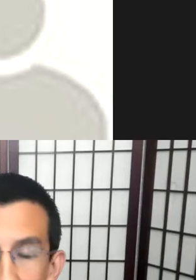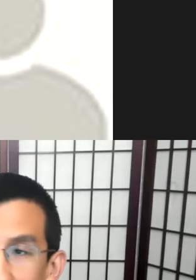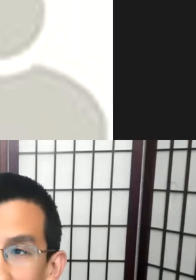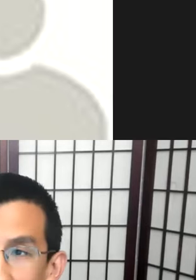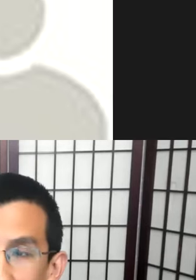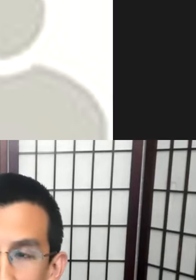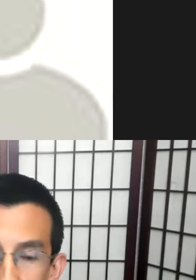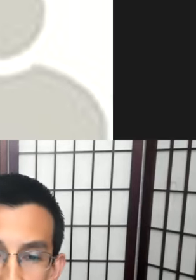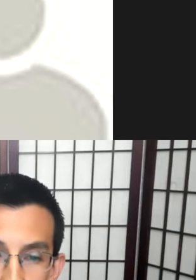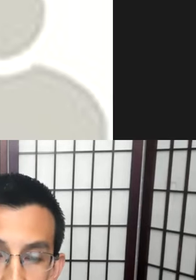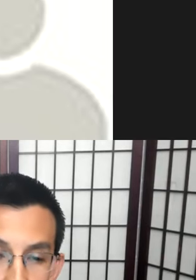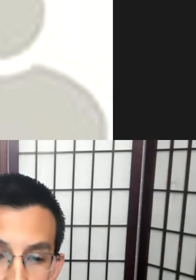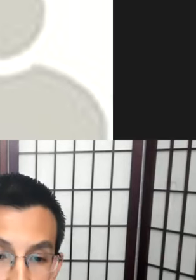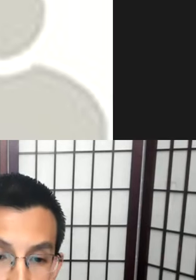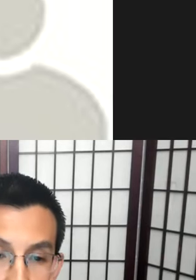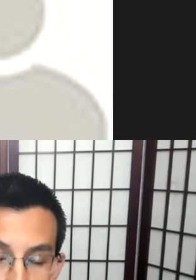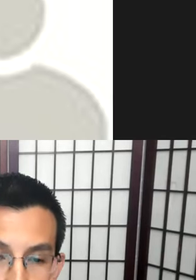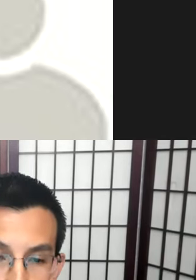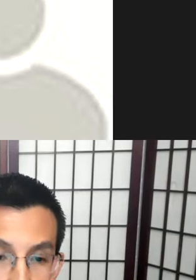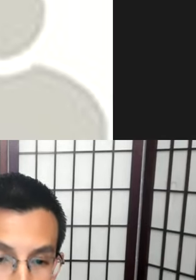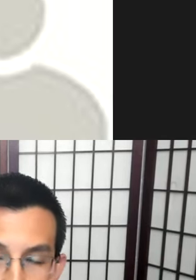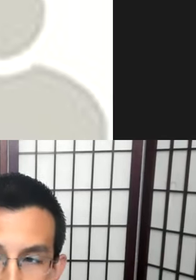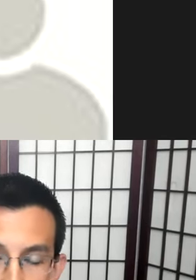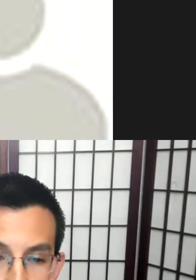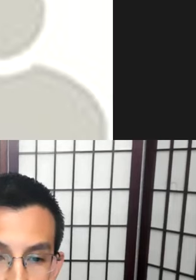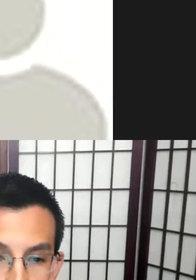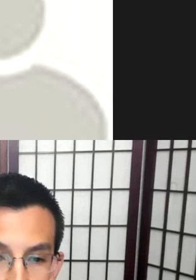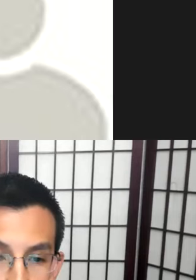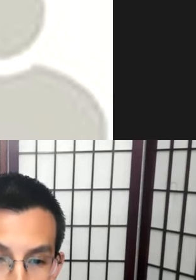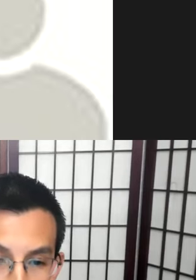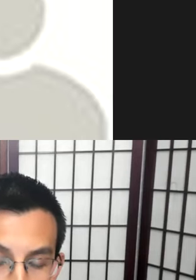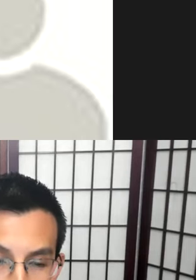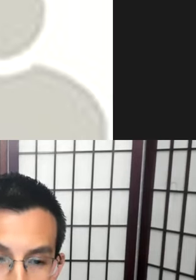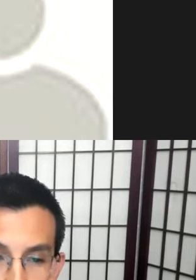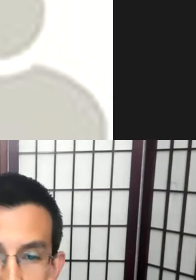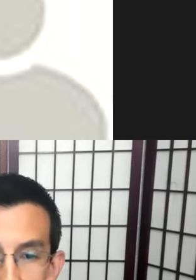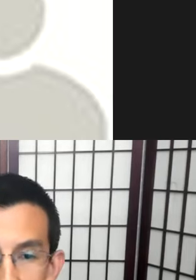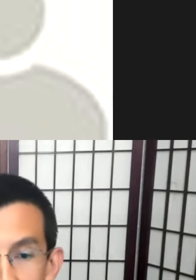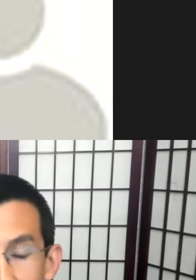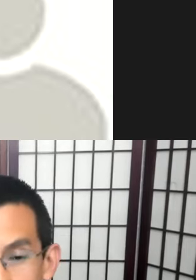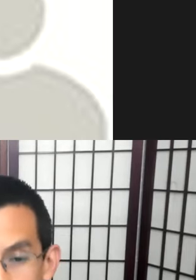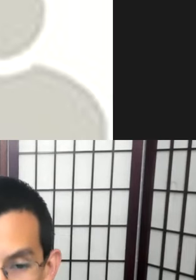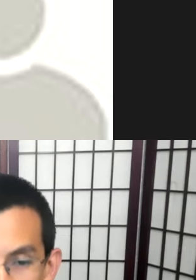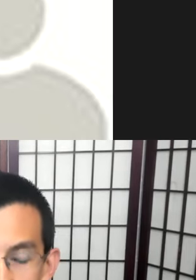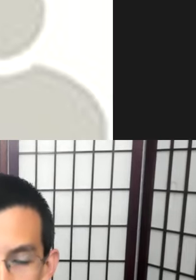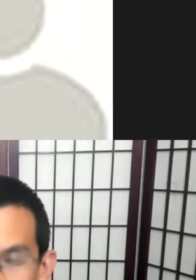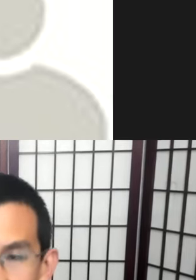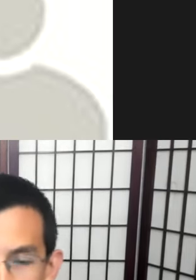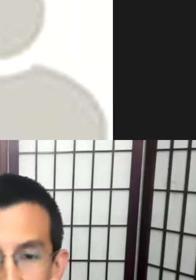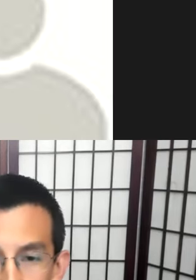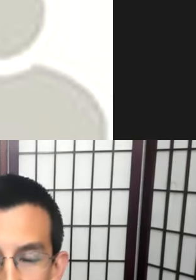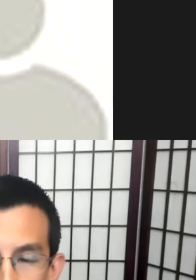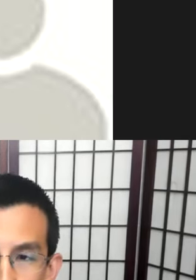and referenced by professional organizations such as the Linguistic Society of America. You know, to draw to